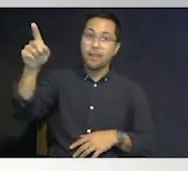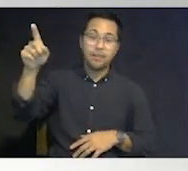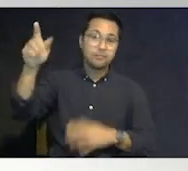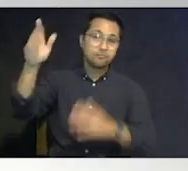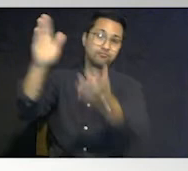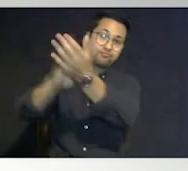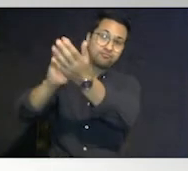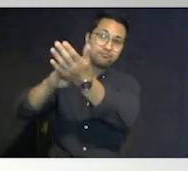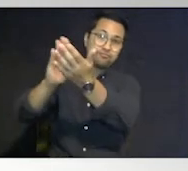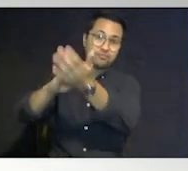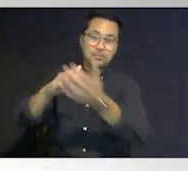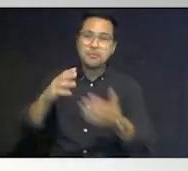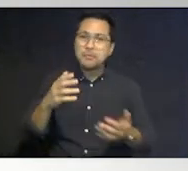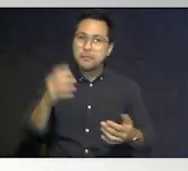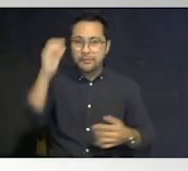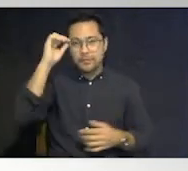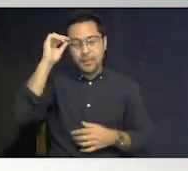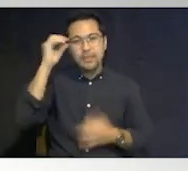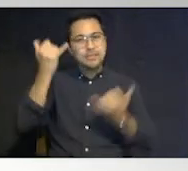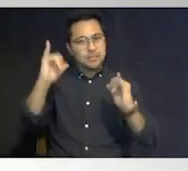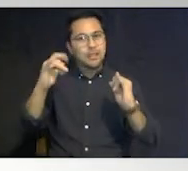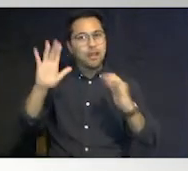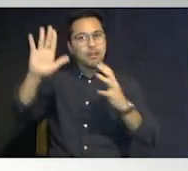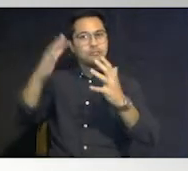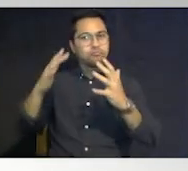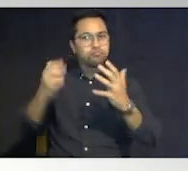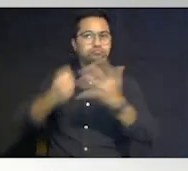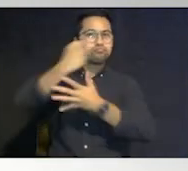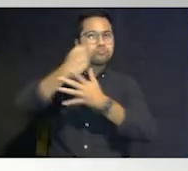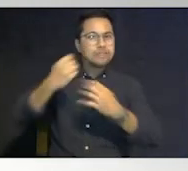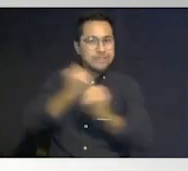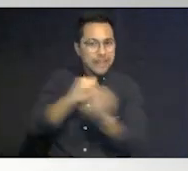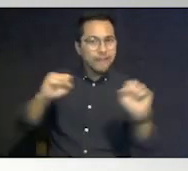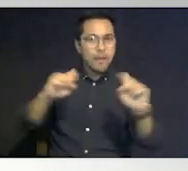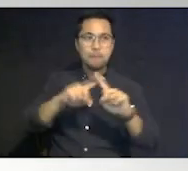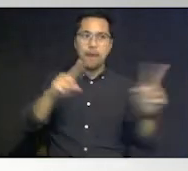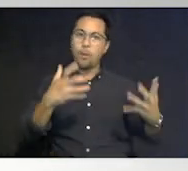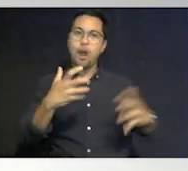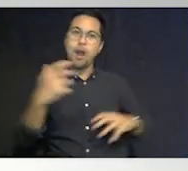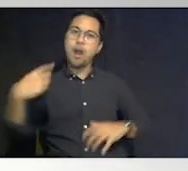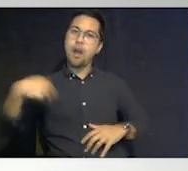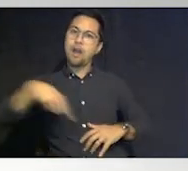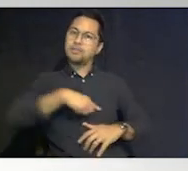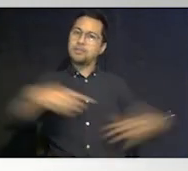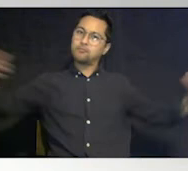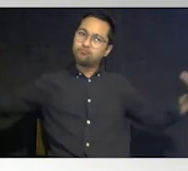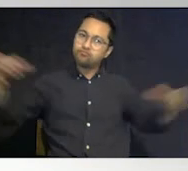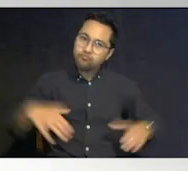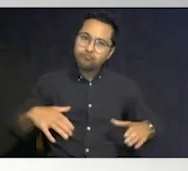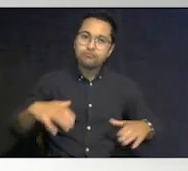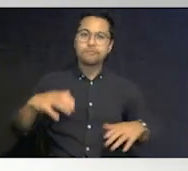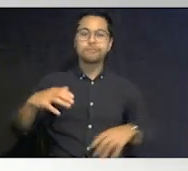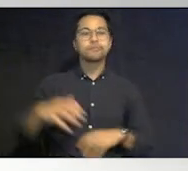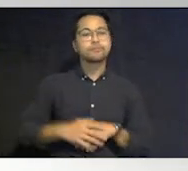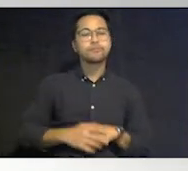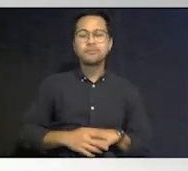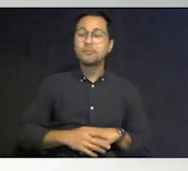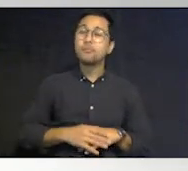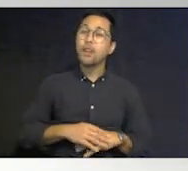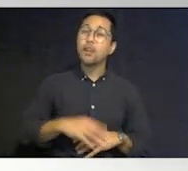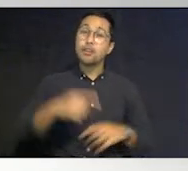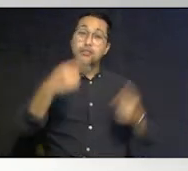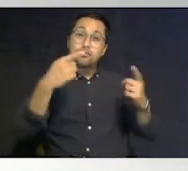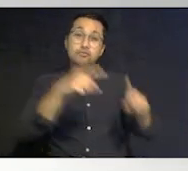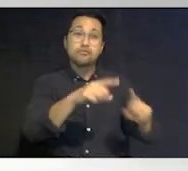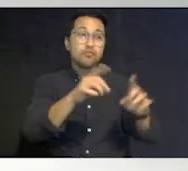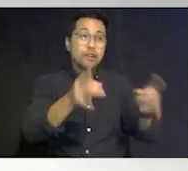but that's recovery and and a lot happens during recovery if it's a little storm it might